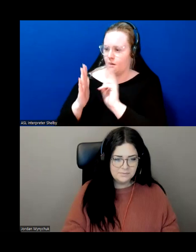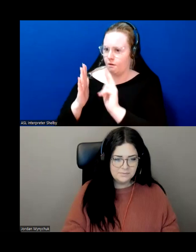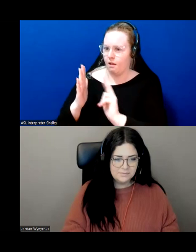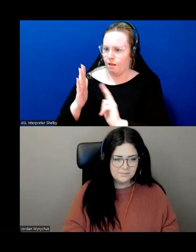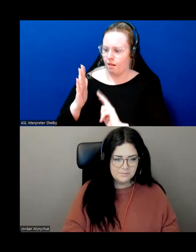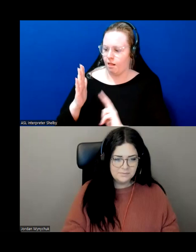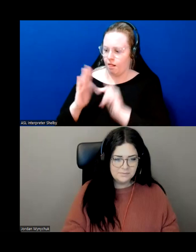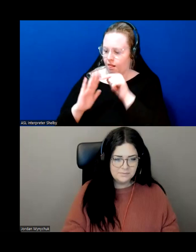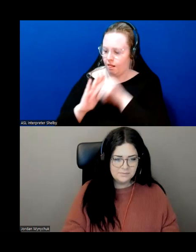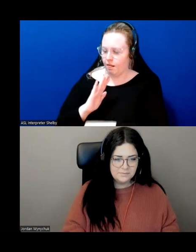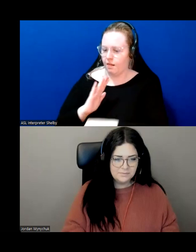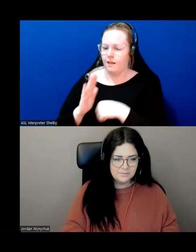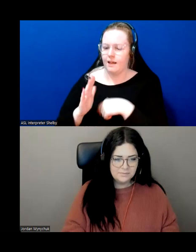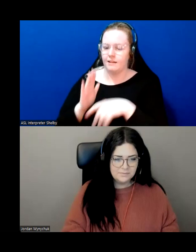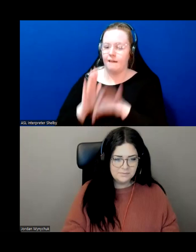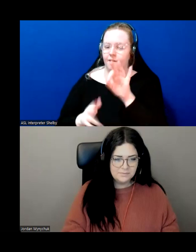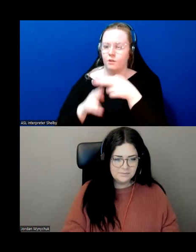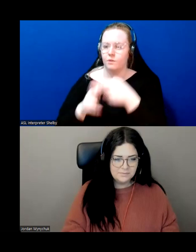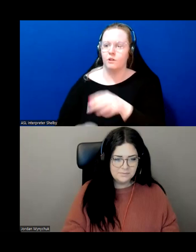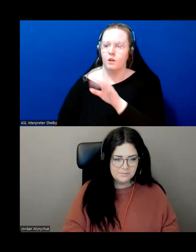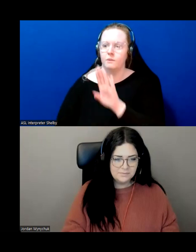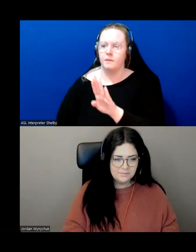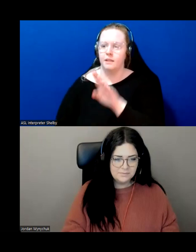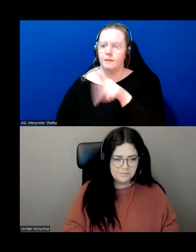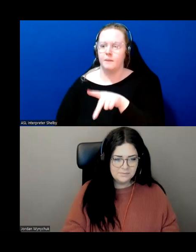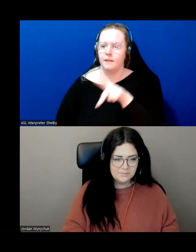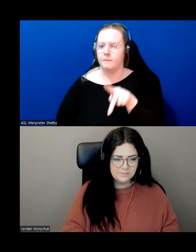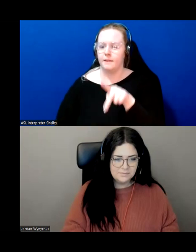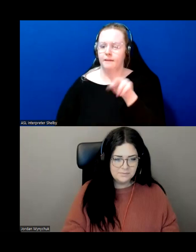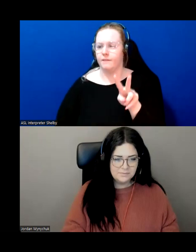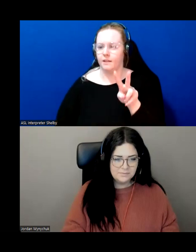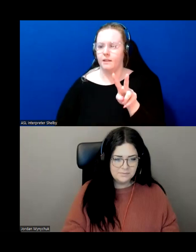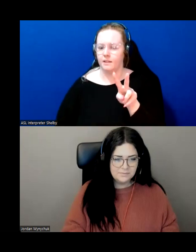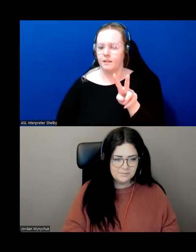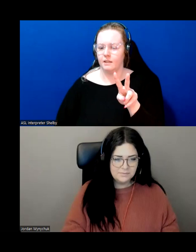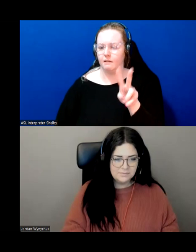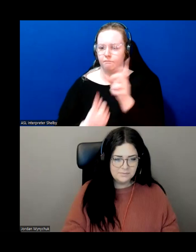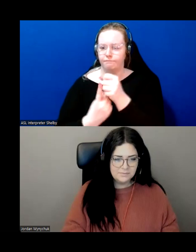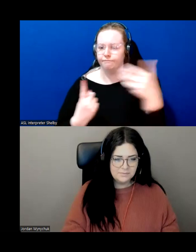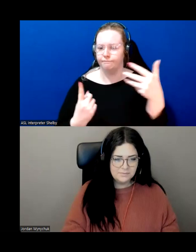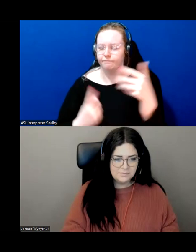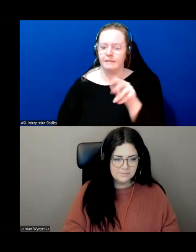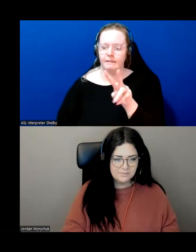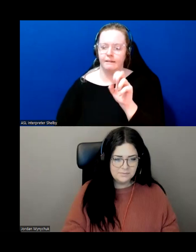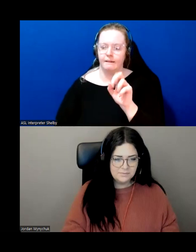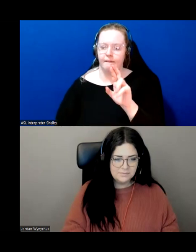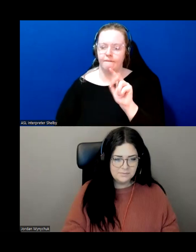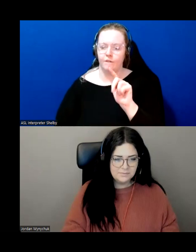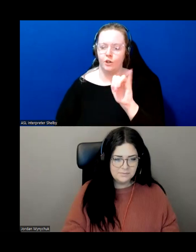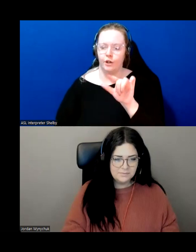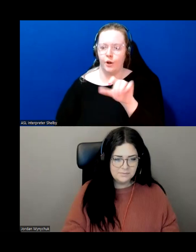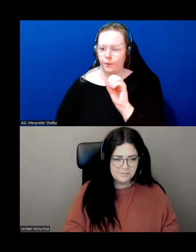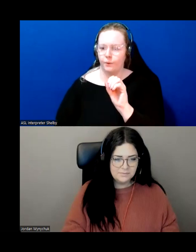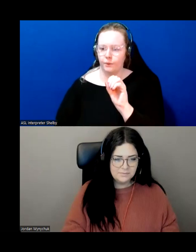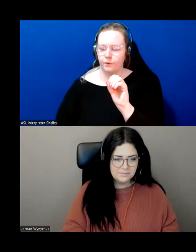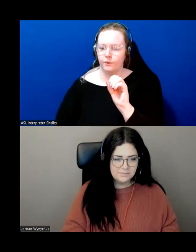bppv benign peroxis prox ismal positional vertigo um so you know